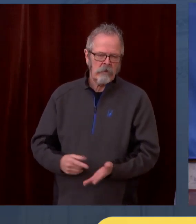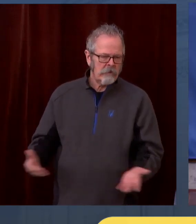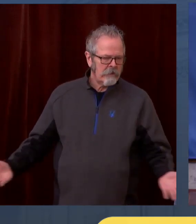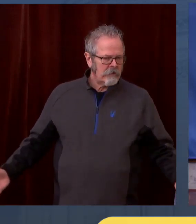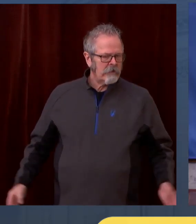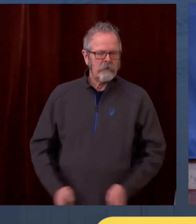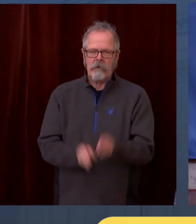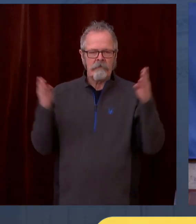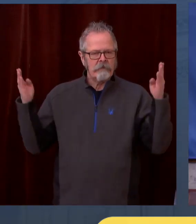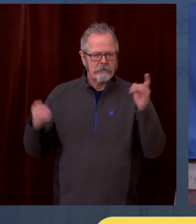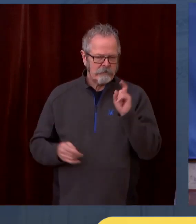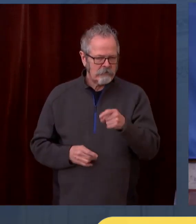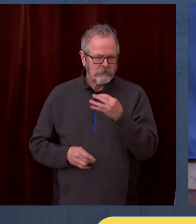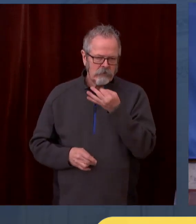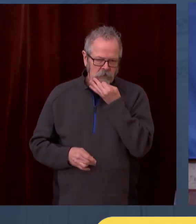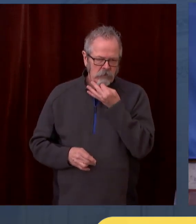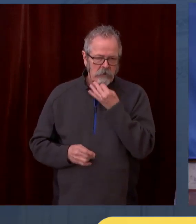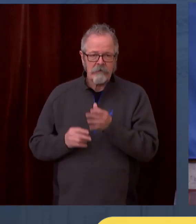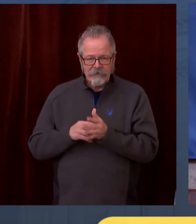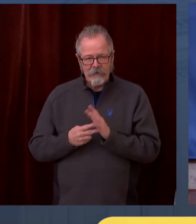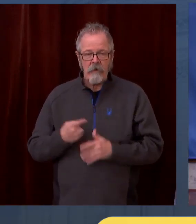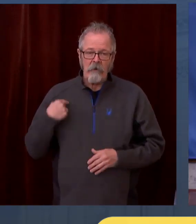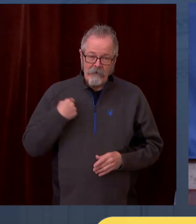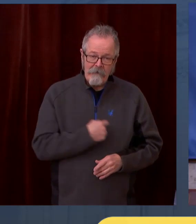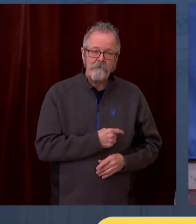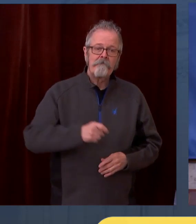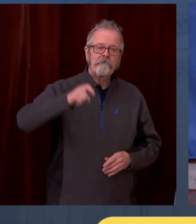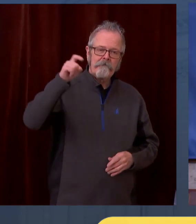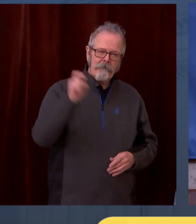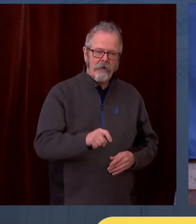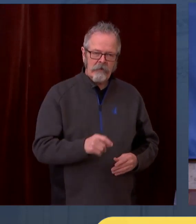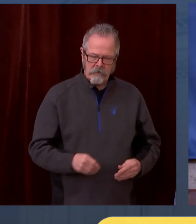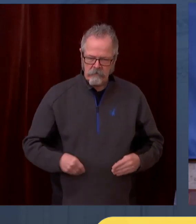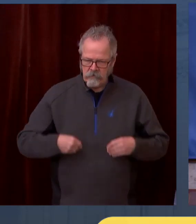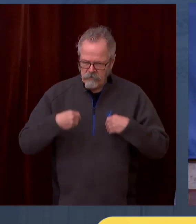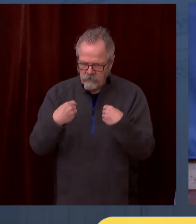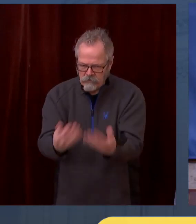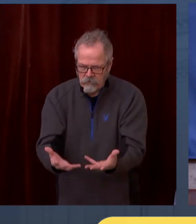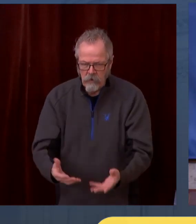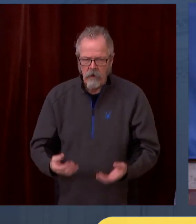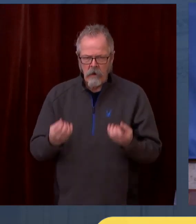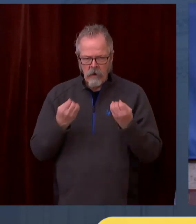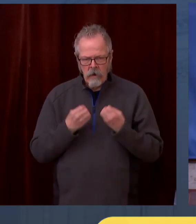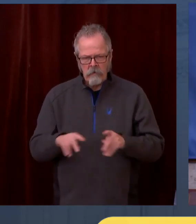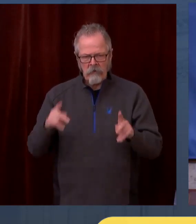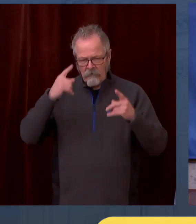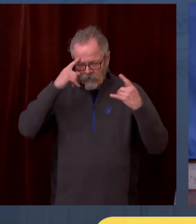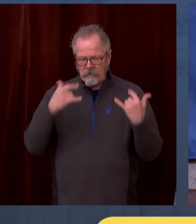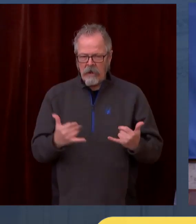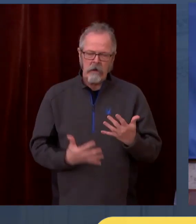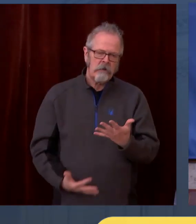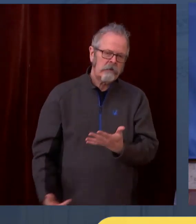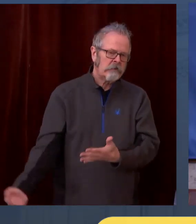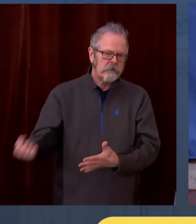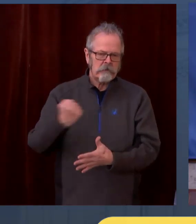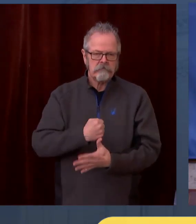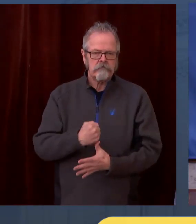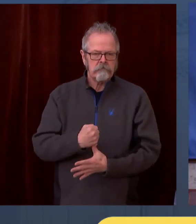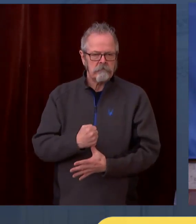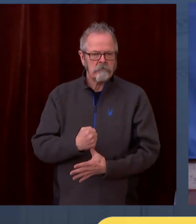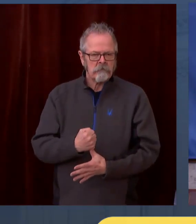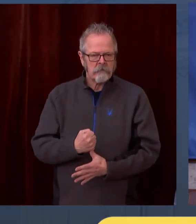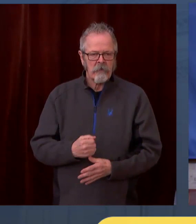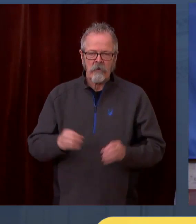what's necessary to give these children that on-site experience now. So we're going to remain focused on that. With that, again, I want to thank